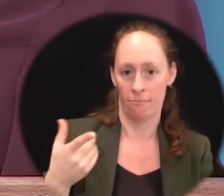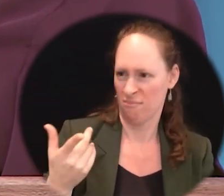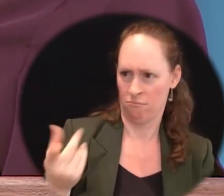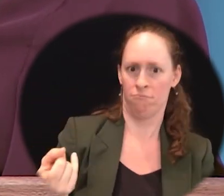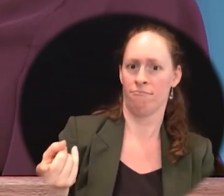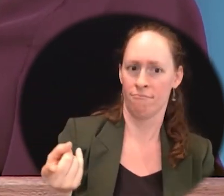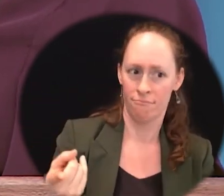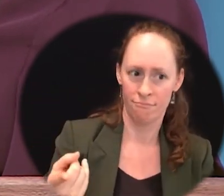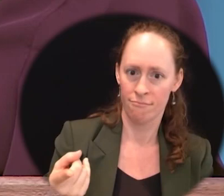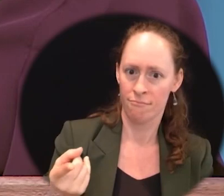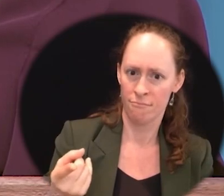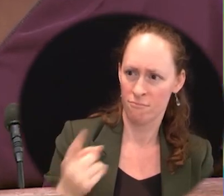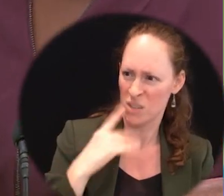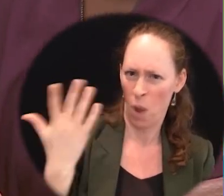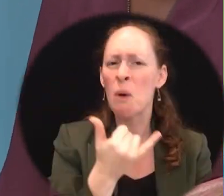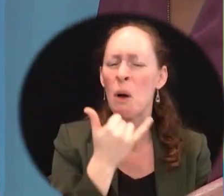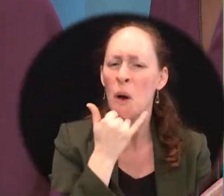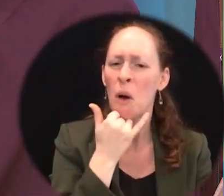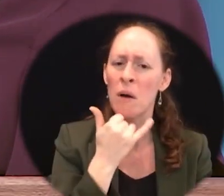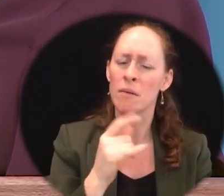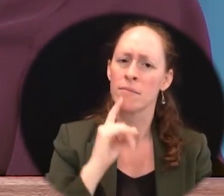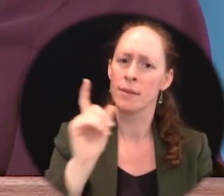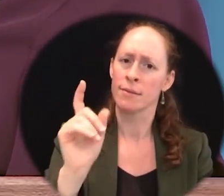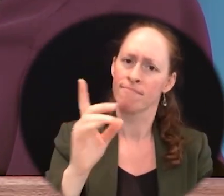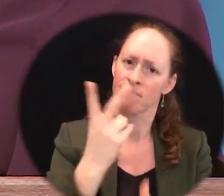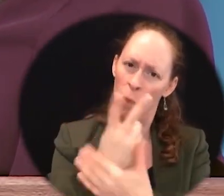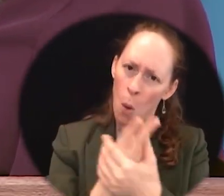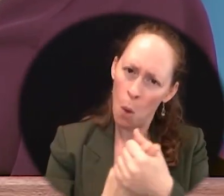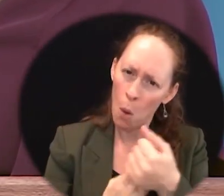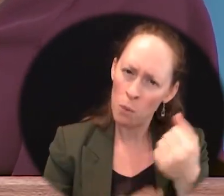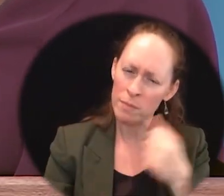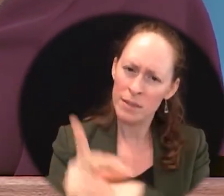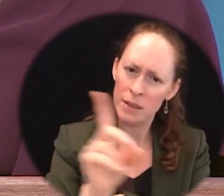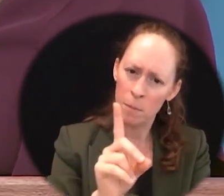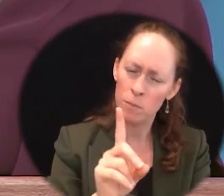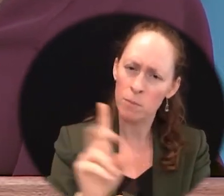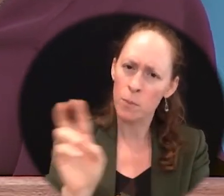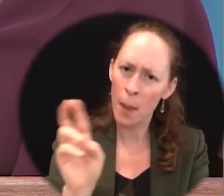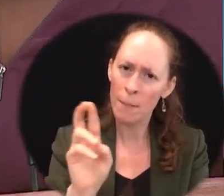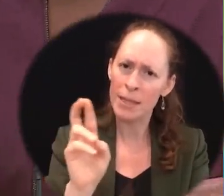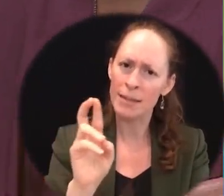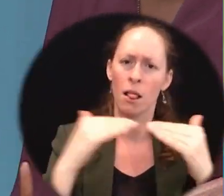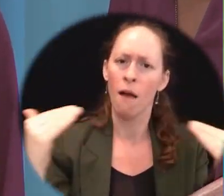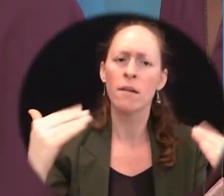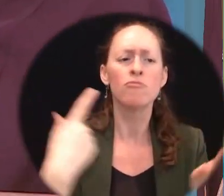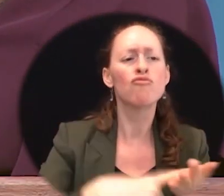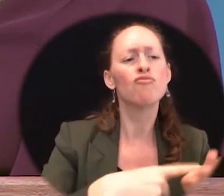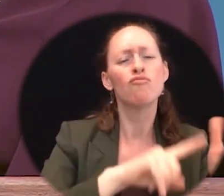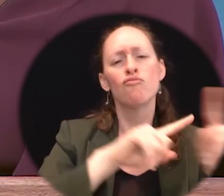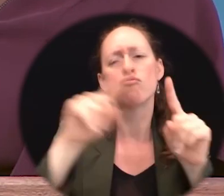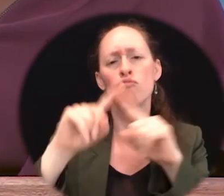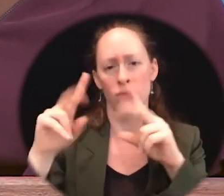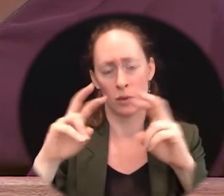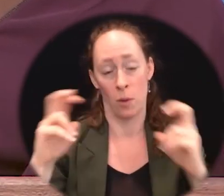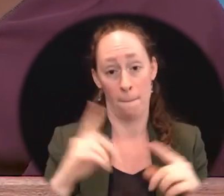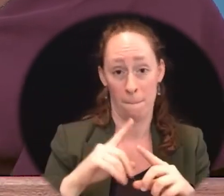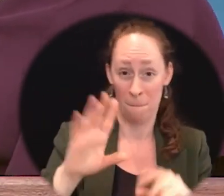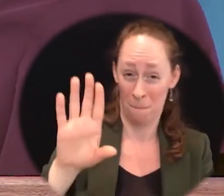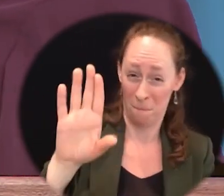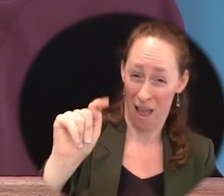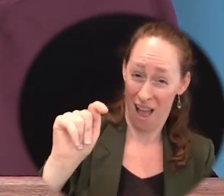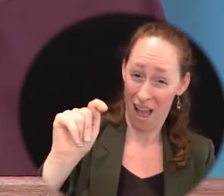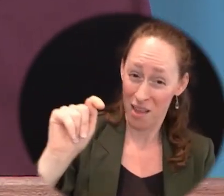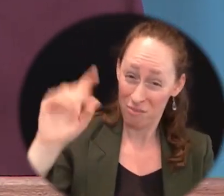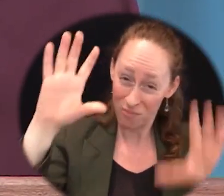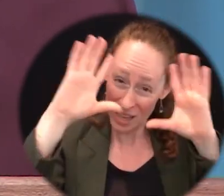nominations as we look at, you know, we're going to continue to call that out. I mean, the president should not have to call